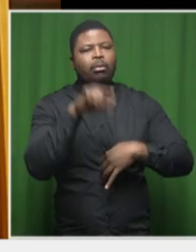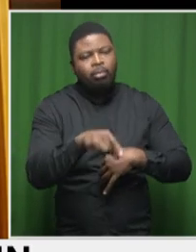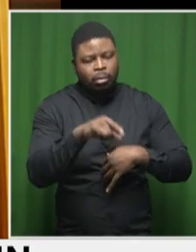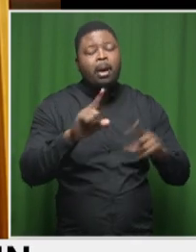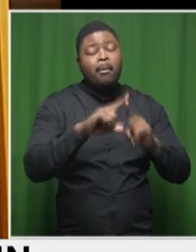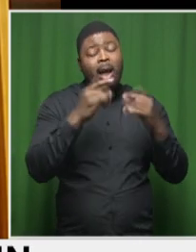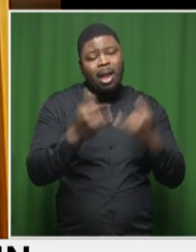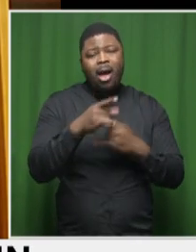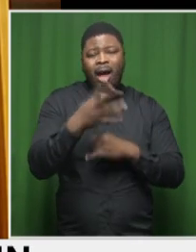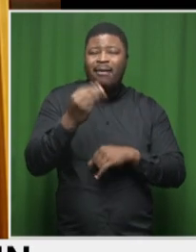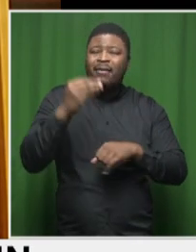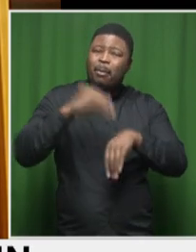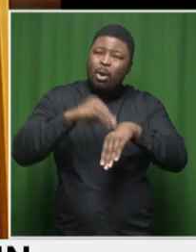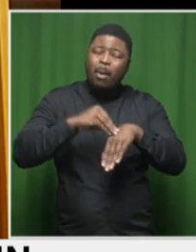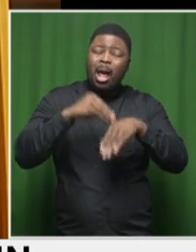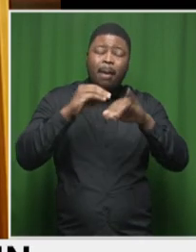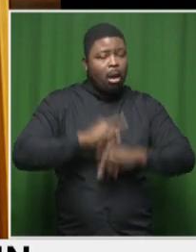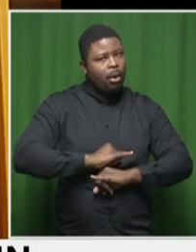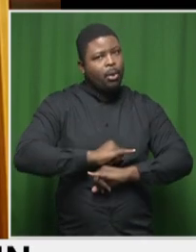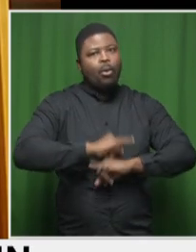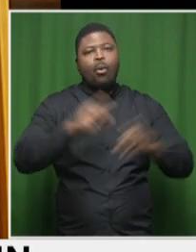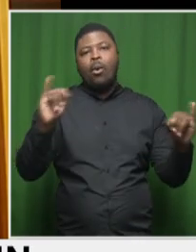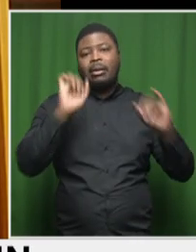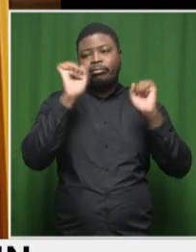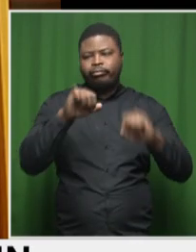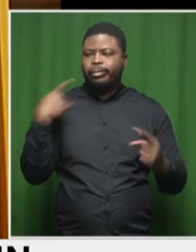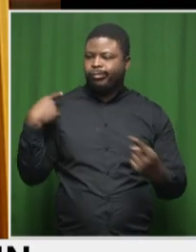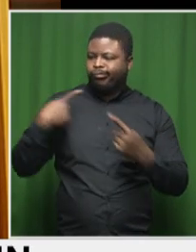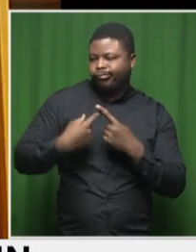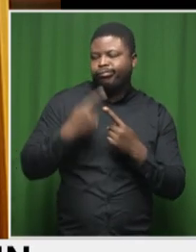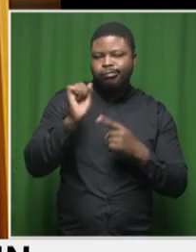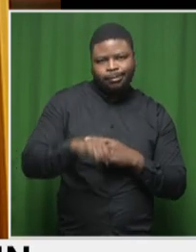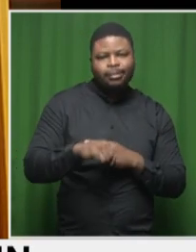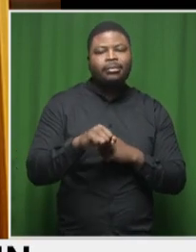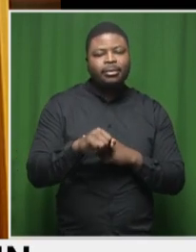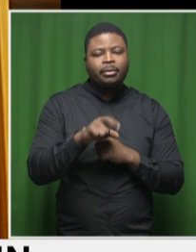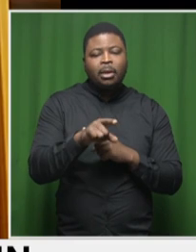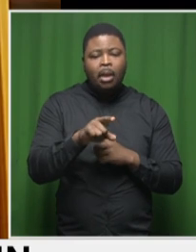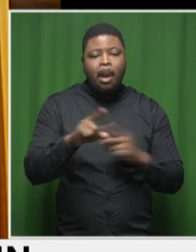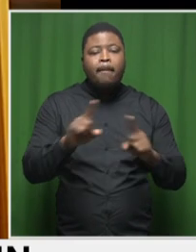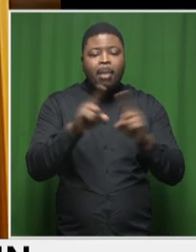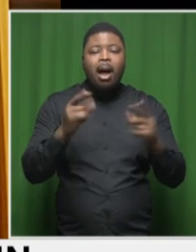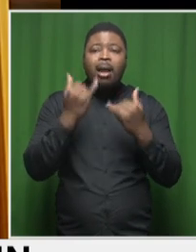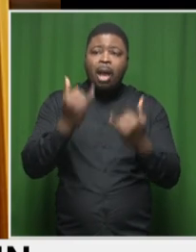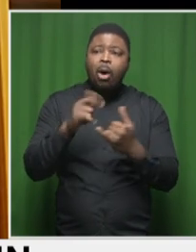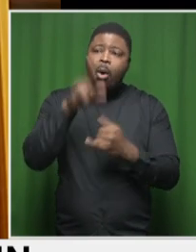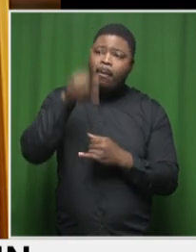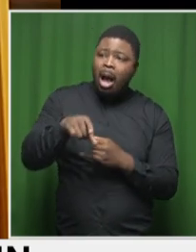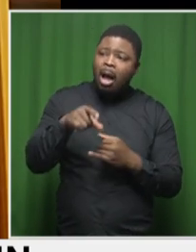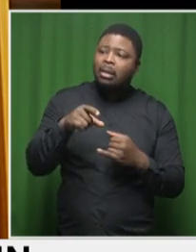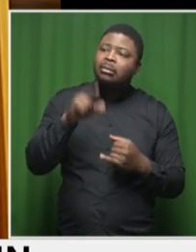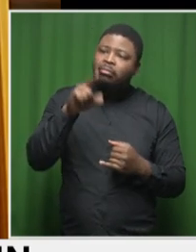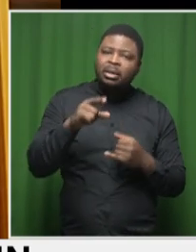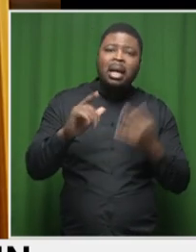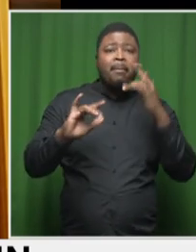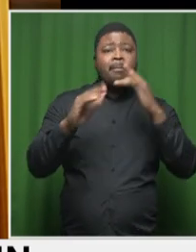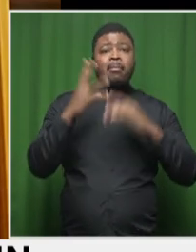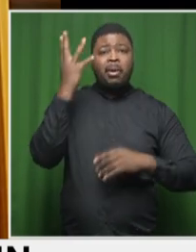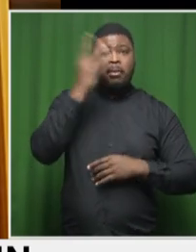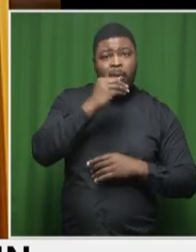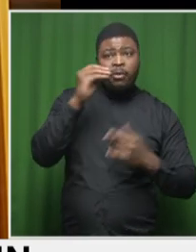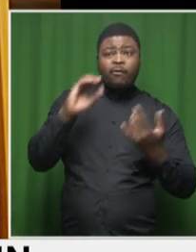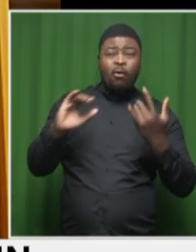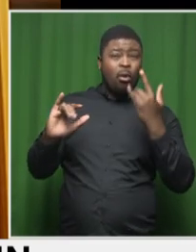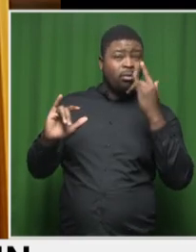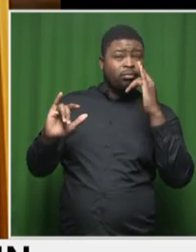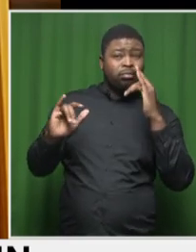this municipality for quite some time. And you should go around this beautiful city, the City